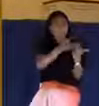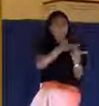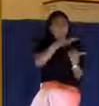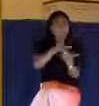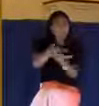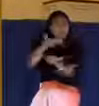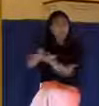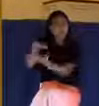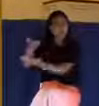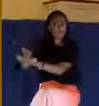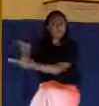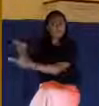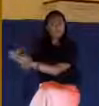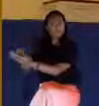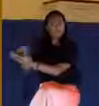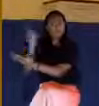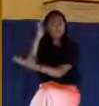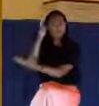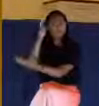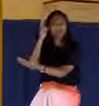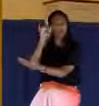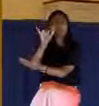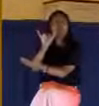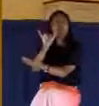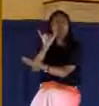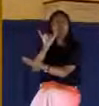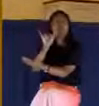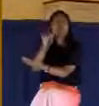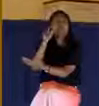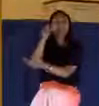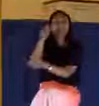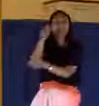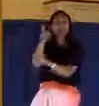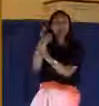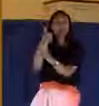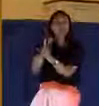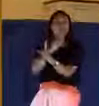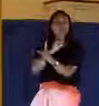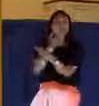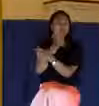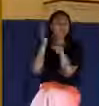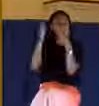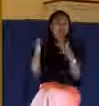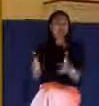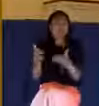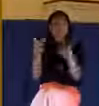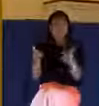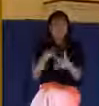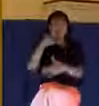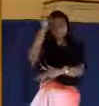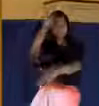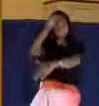he's everything he claimed to be, the Savior? And I submit to him today.